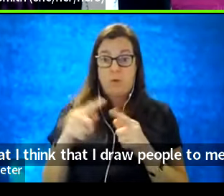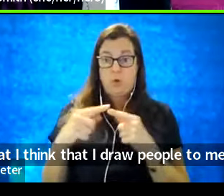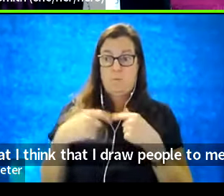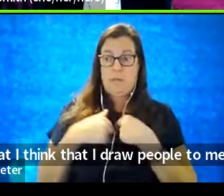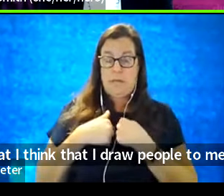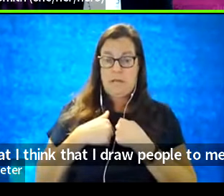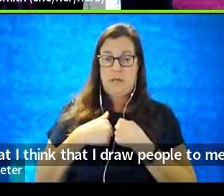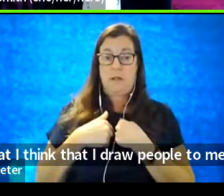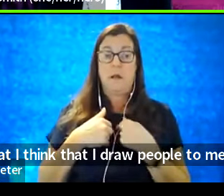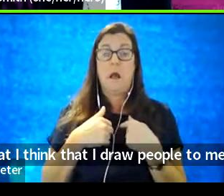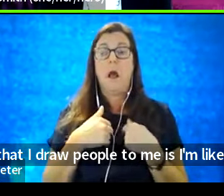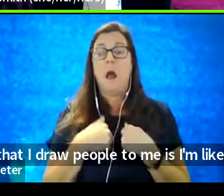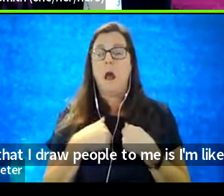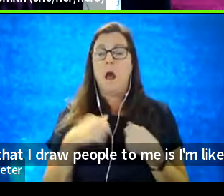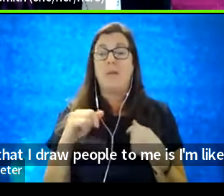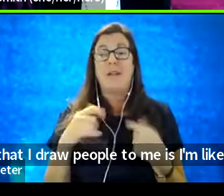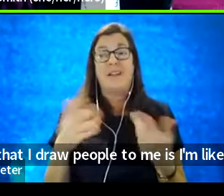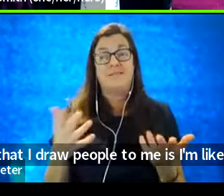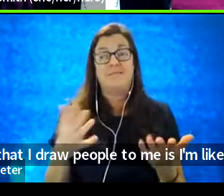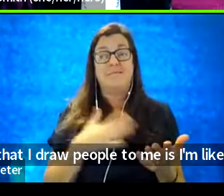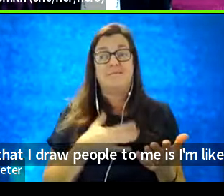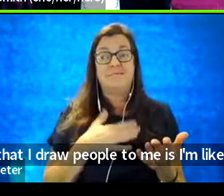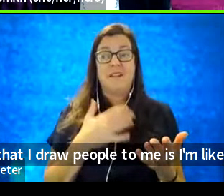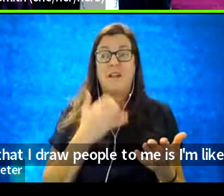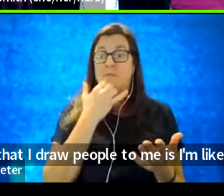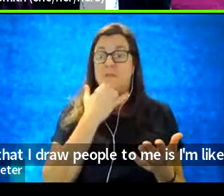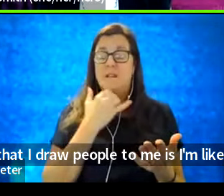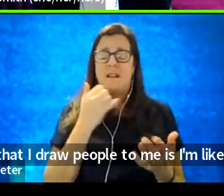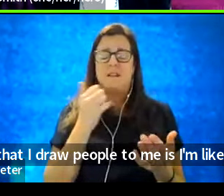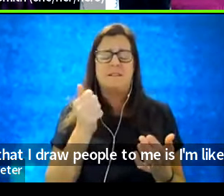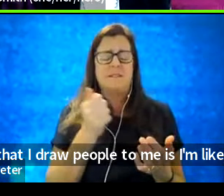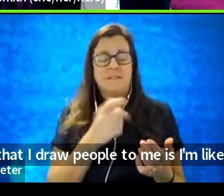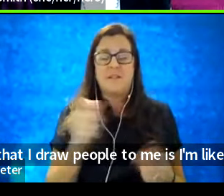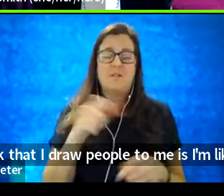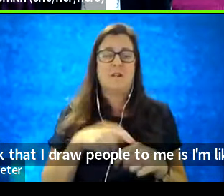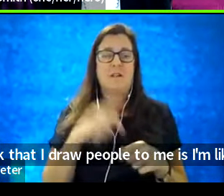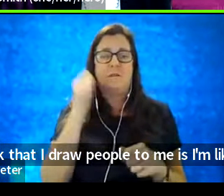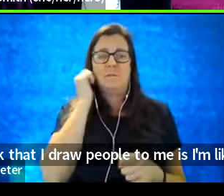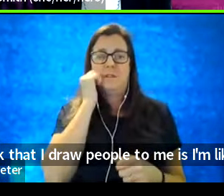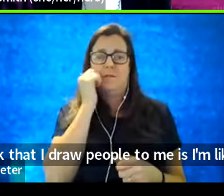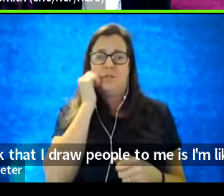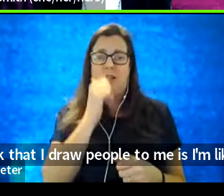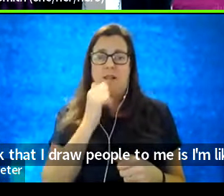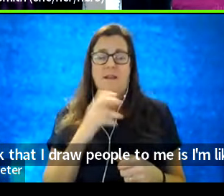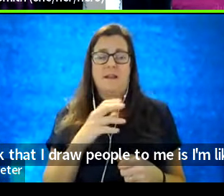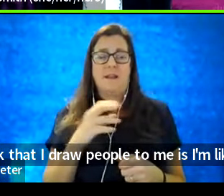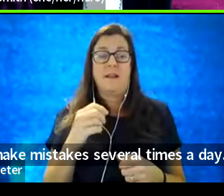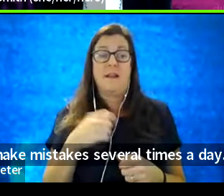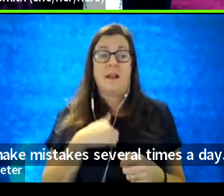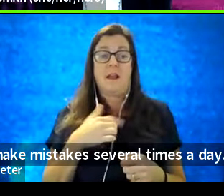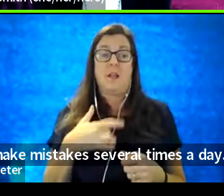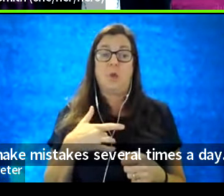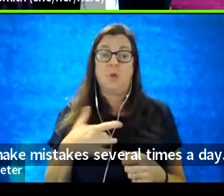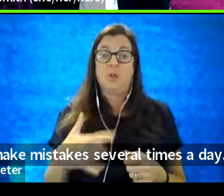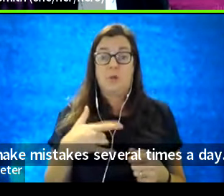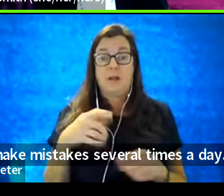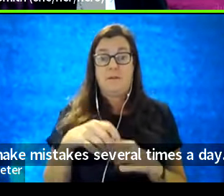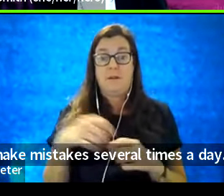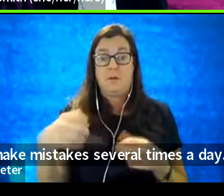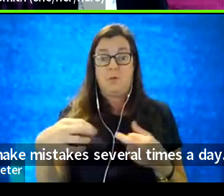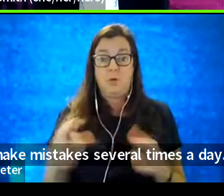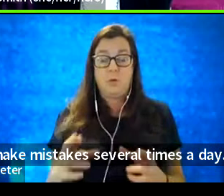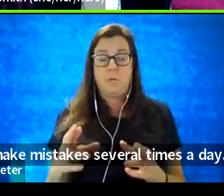I'm like, look, I make mistakes several times a day. And I, and I usually when I'm in a room,